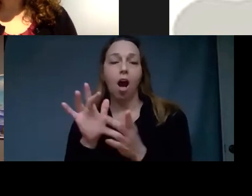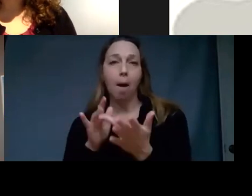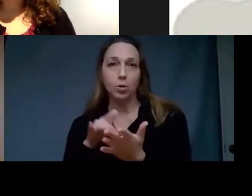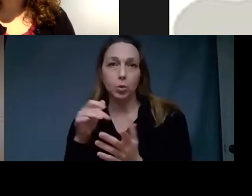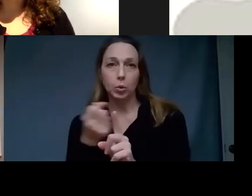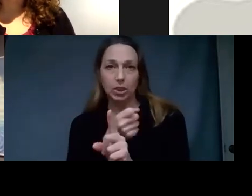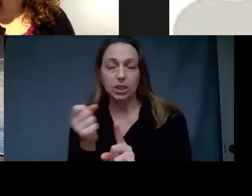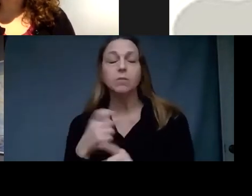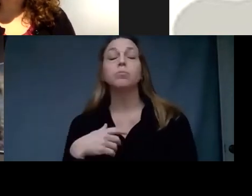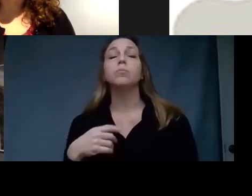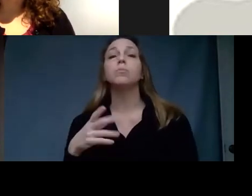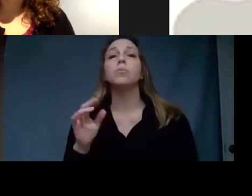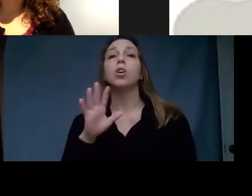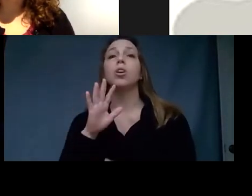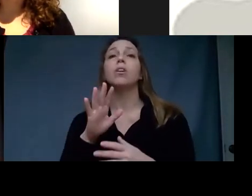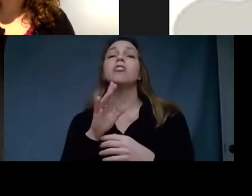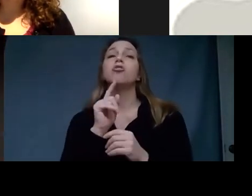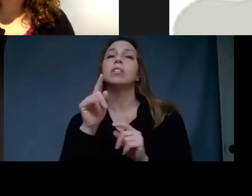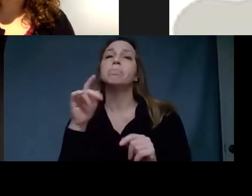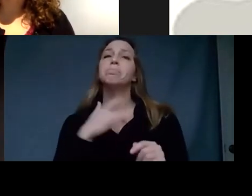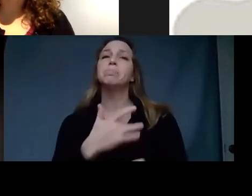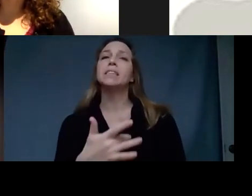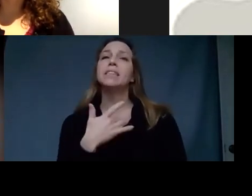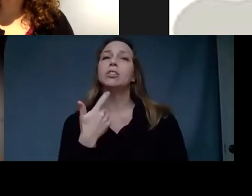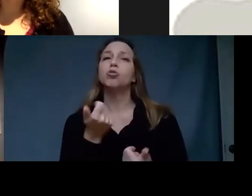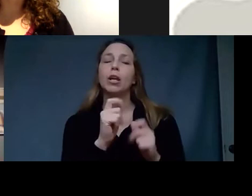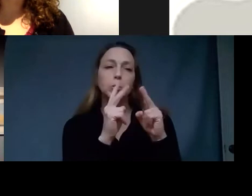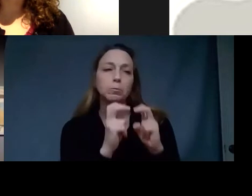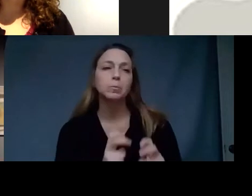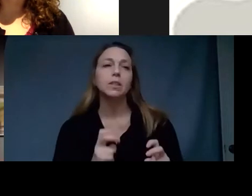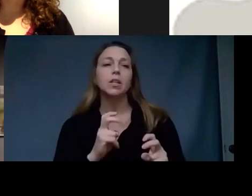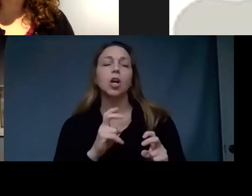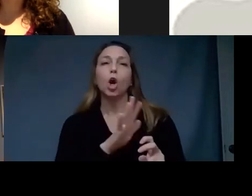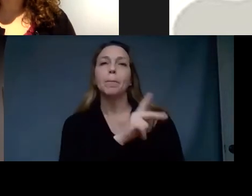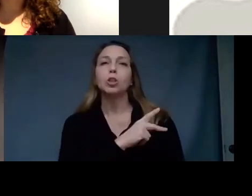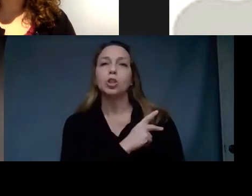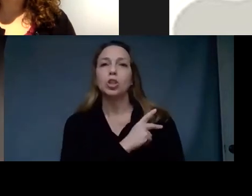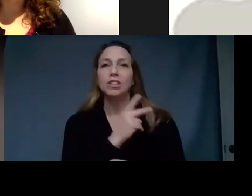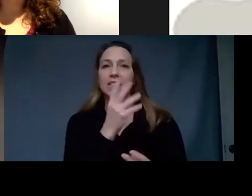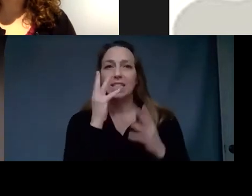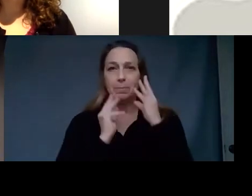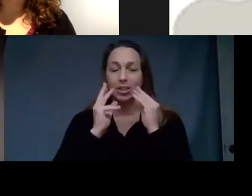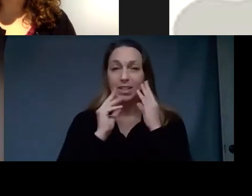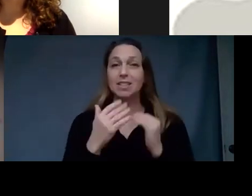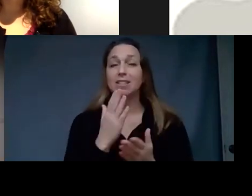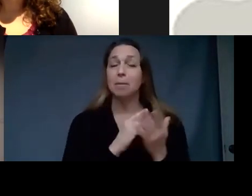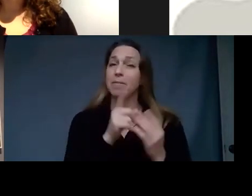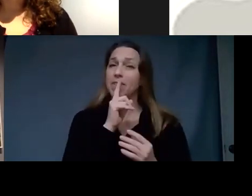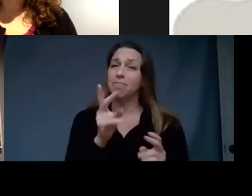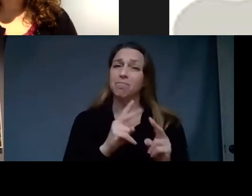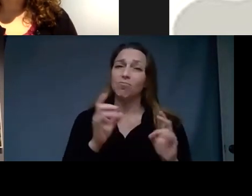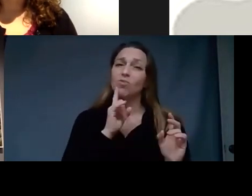Often turning her focus inward to stare down and pick apart a lifetime of personal experience, some of it highly traumatic,